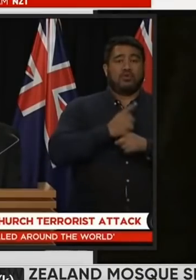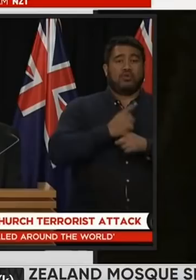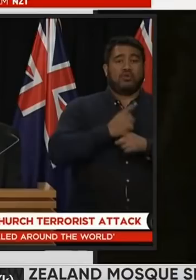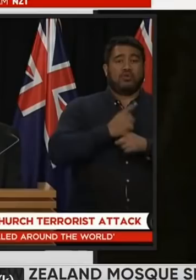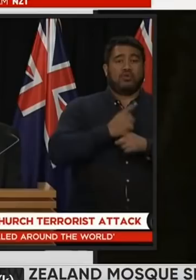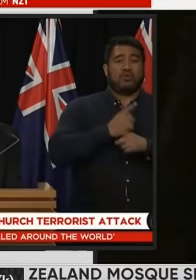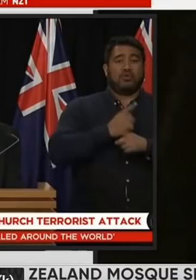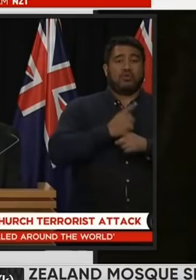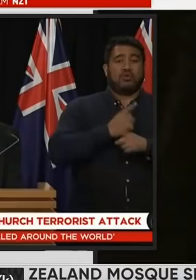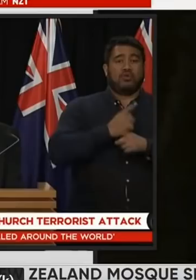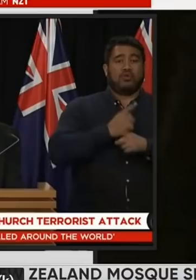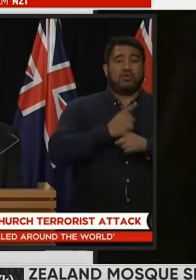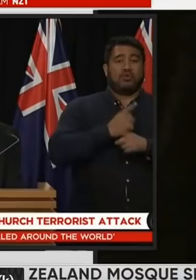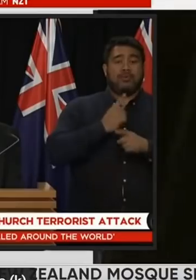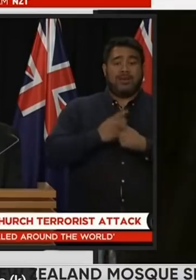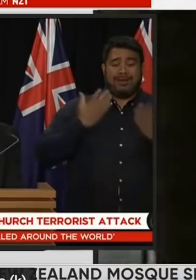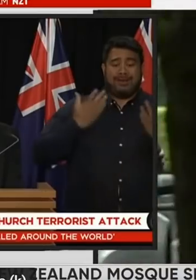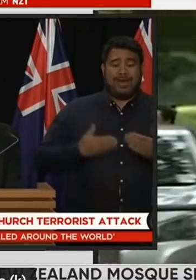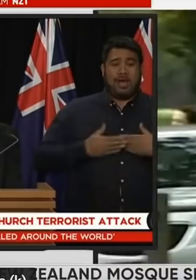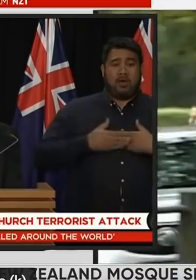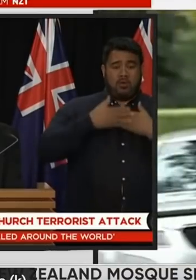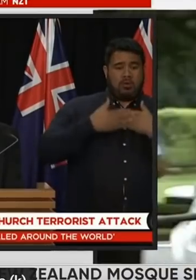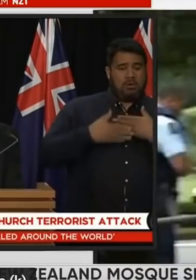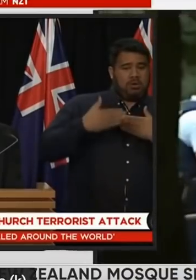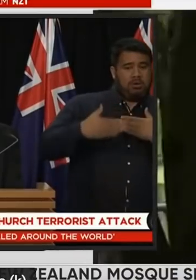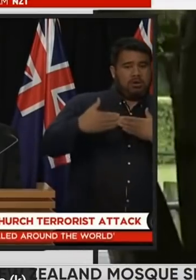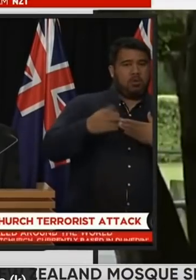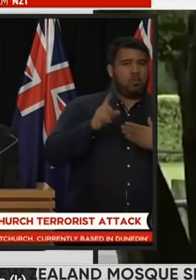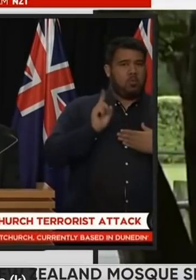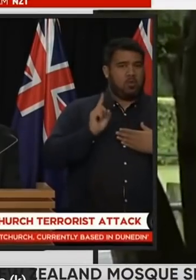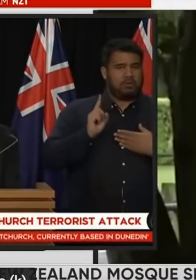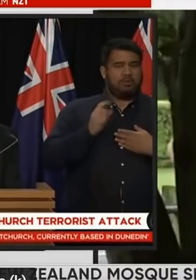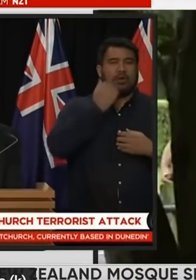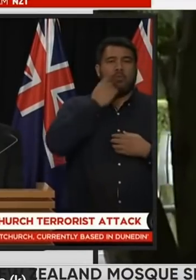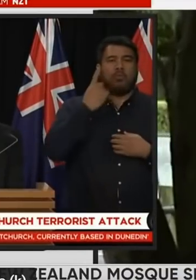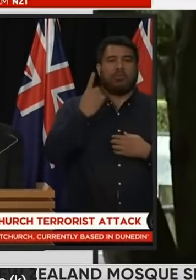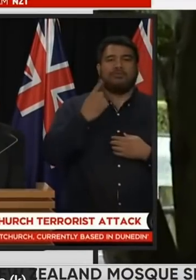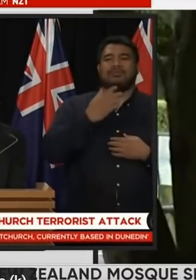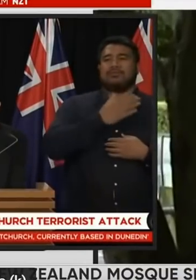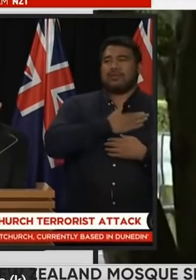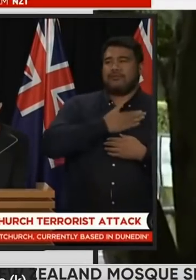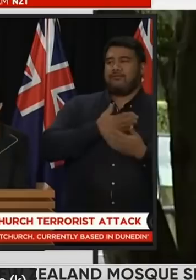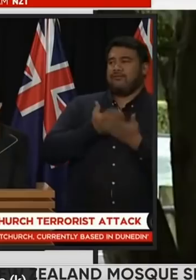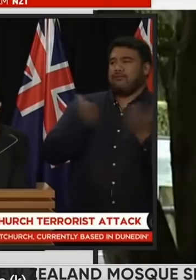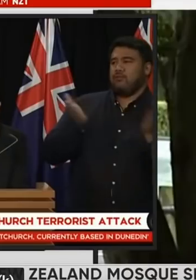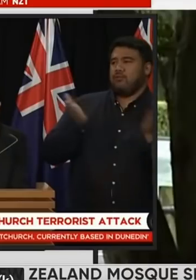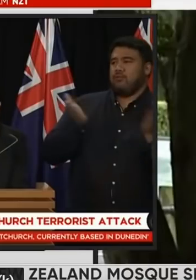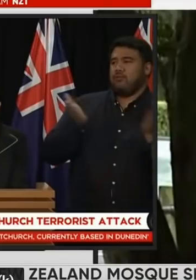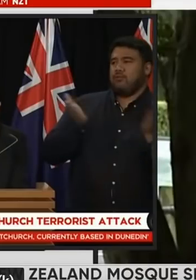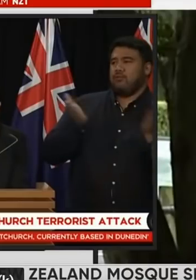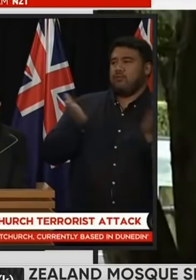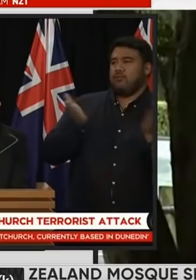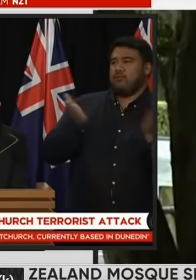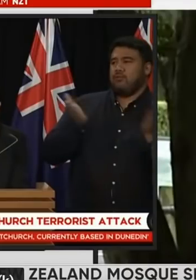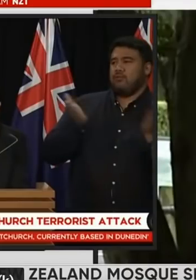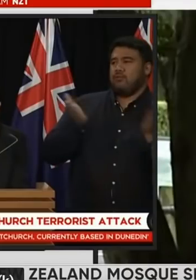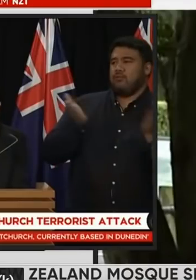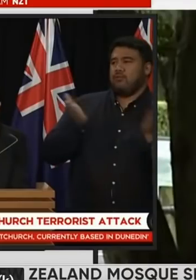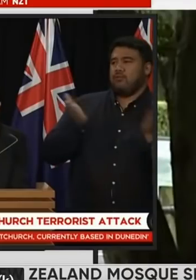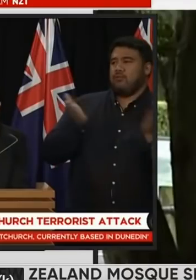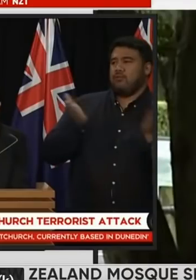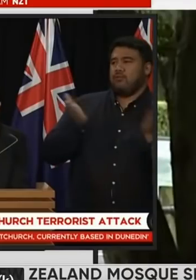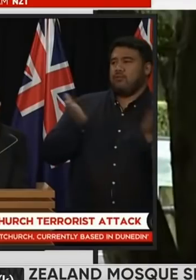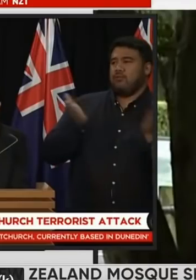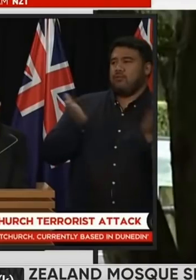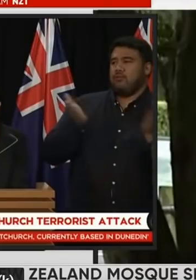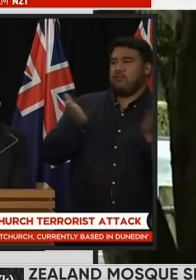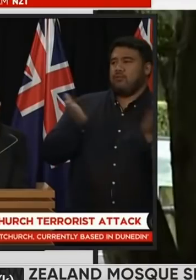trees what a gorgeous place is our highest priority new zealand police is that a new hot chick or is